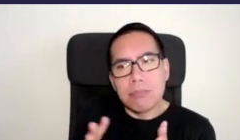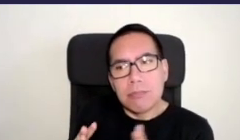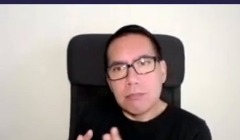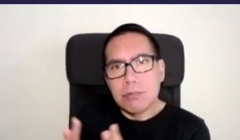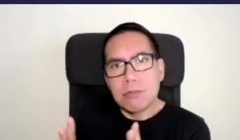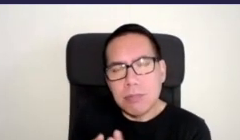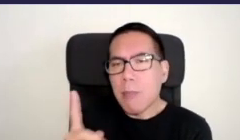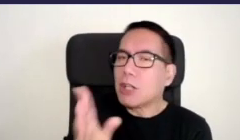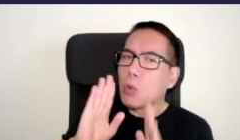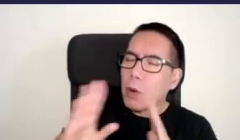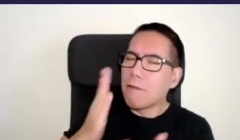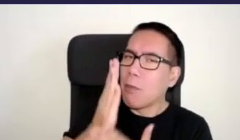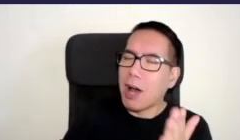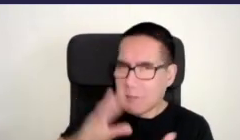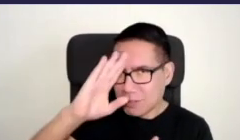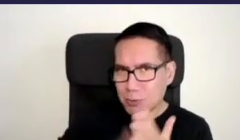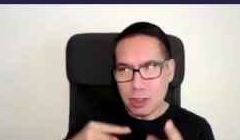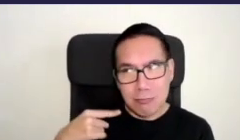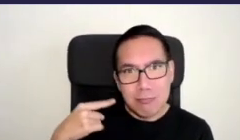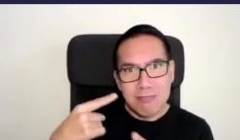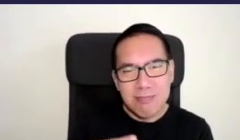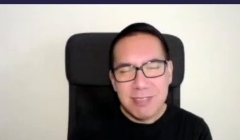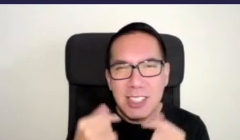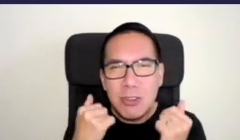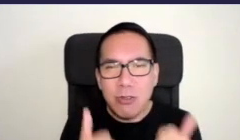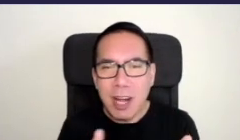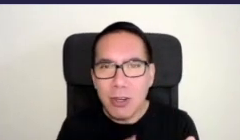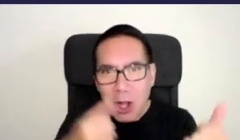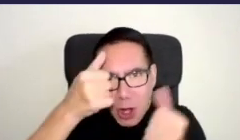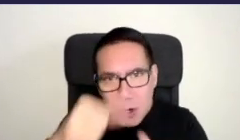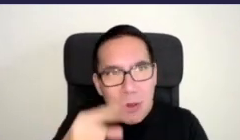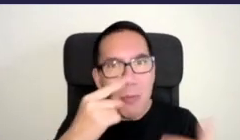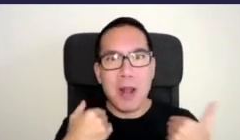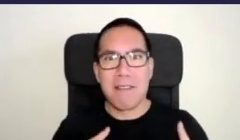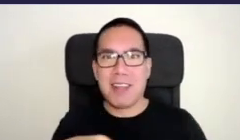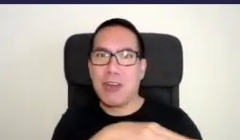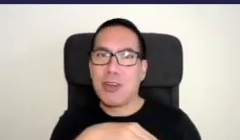a wonderful part of the journey and it's been so great to get to know the residents here